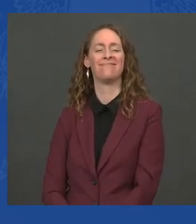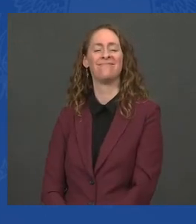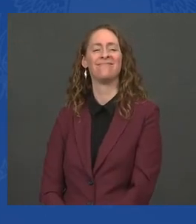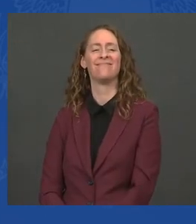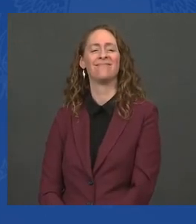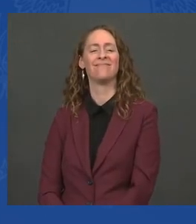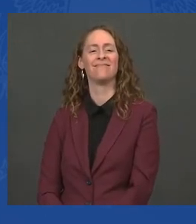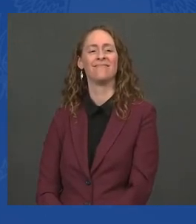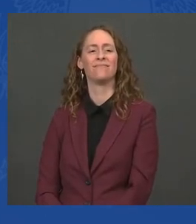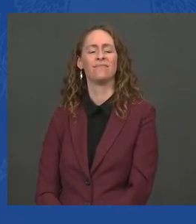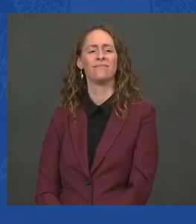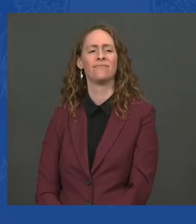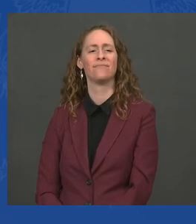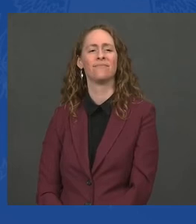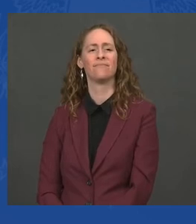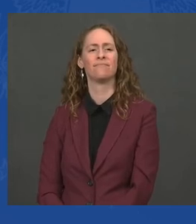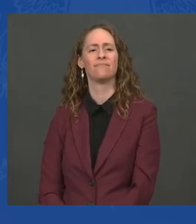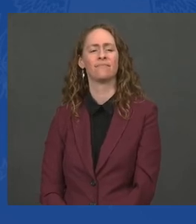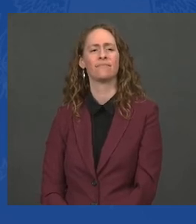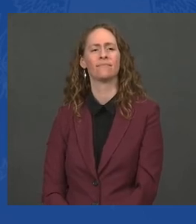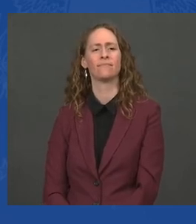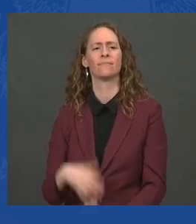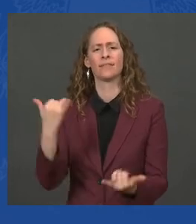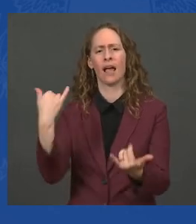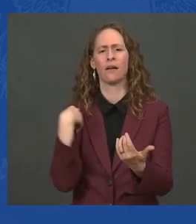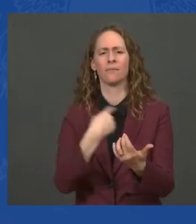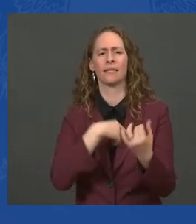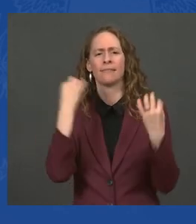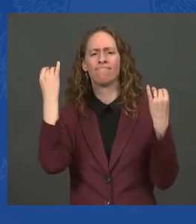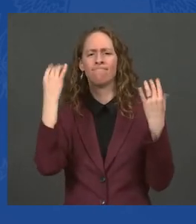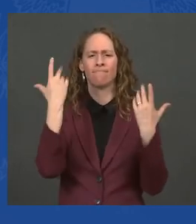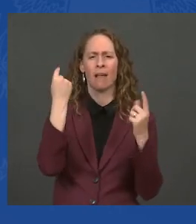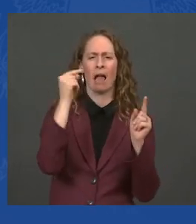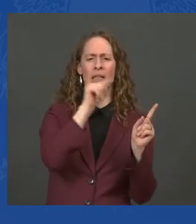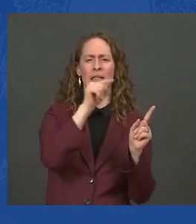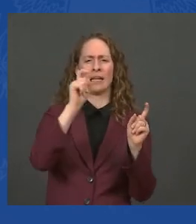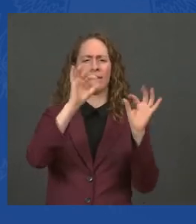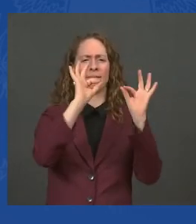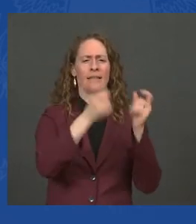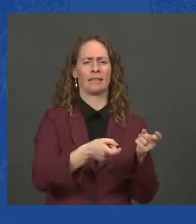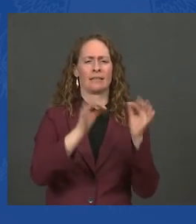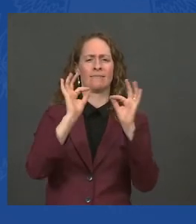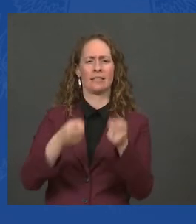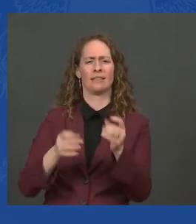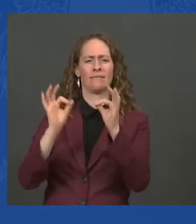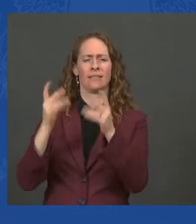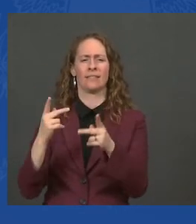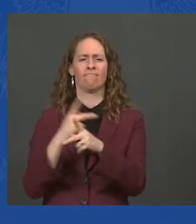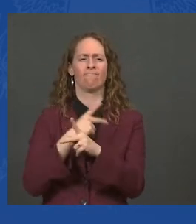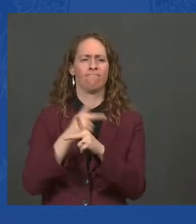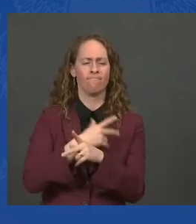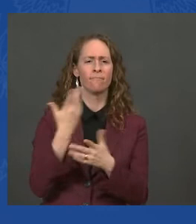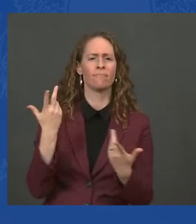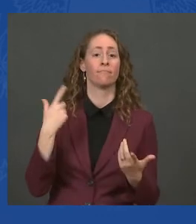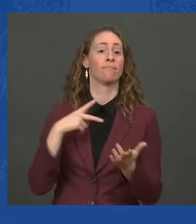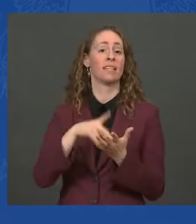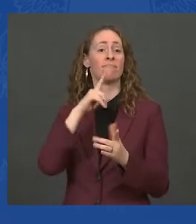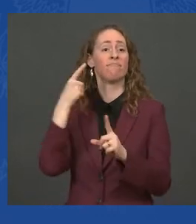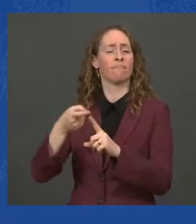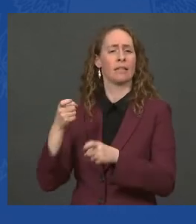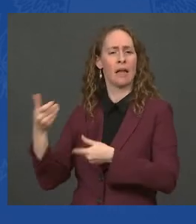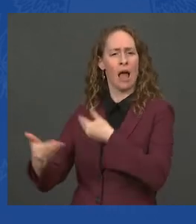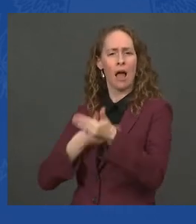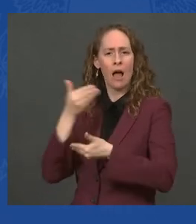people who have the capacity to fix it, or at least alleviate it. Now, now it's time to build on the success we had this year on